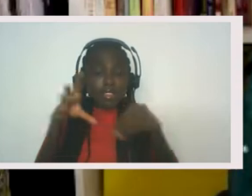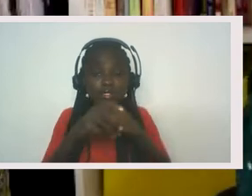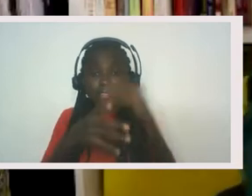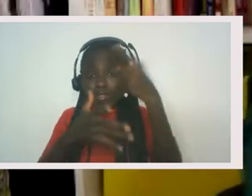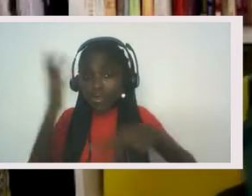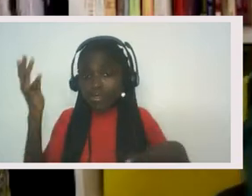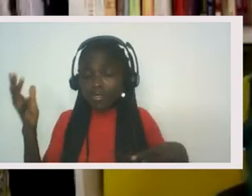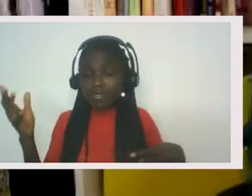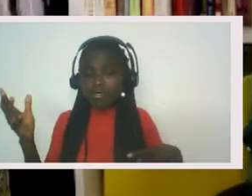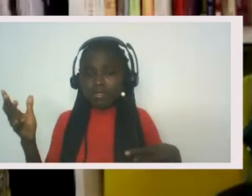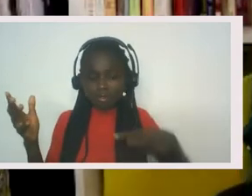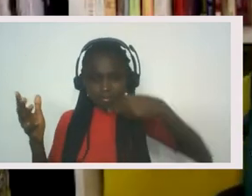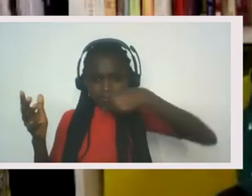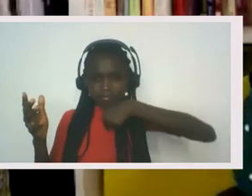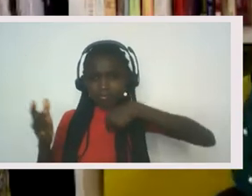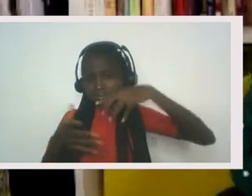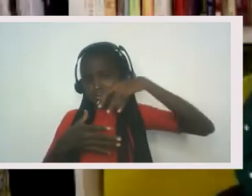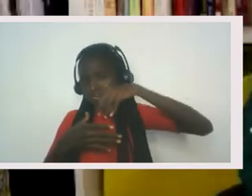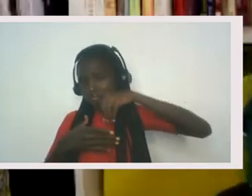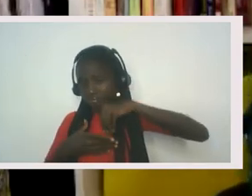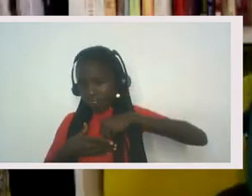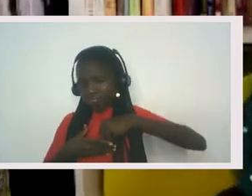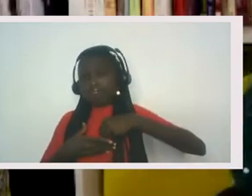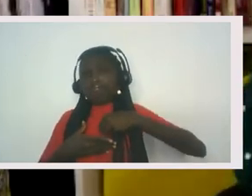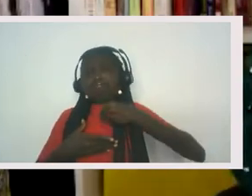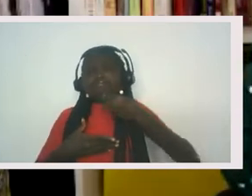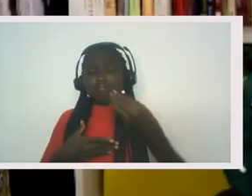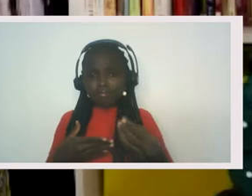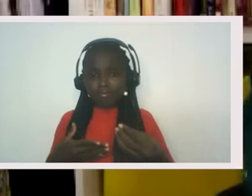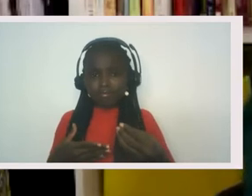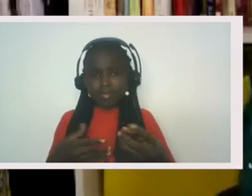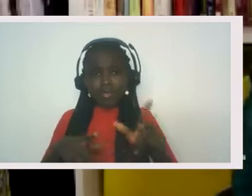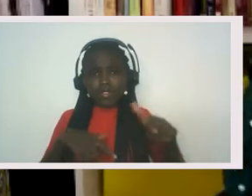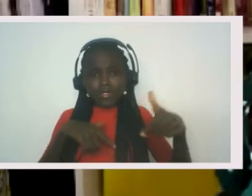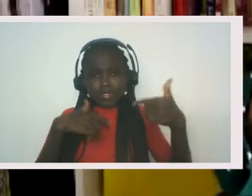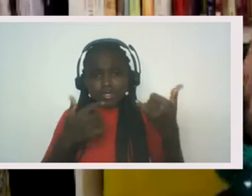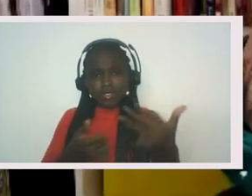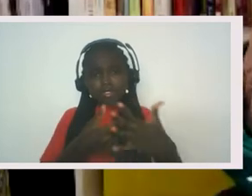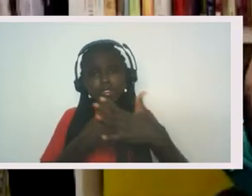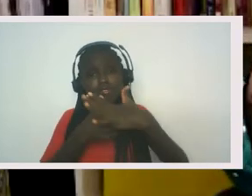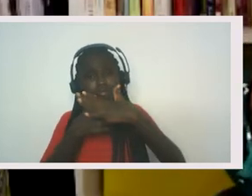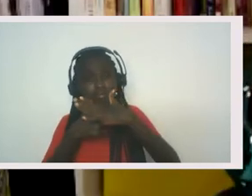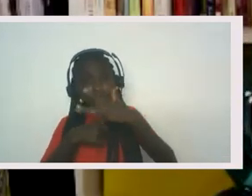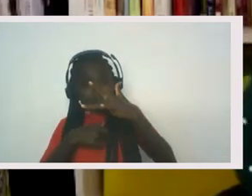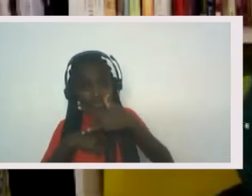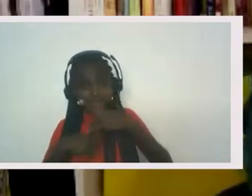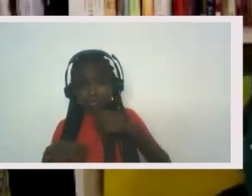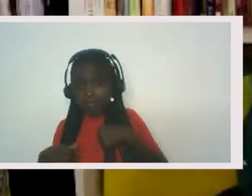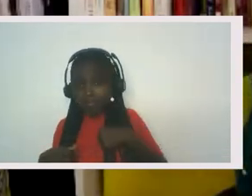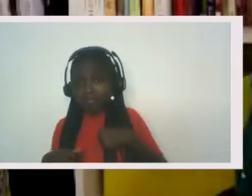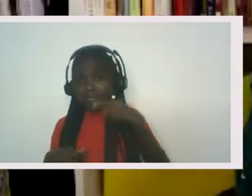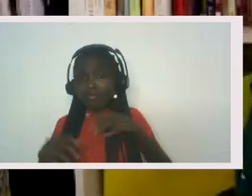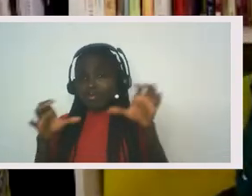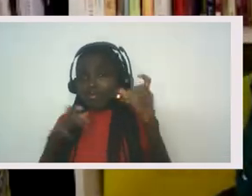and toiling with the tension that what we have created as in our particular context, an American ideal is